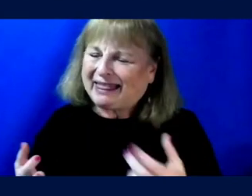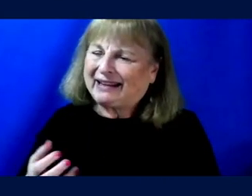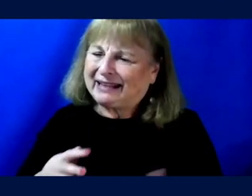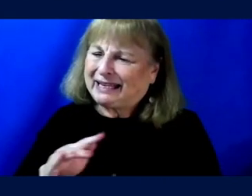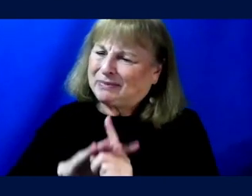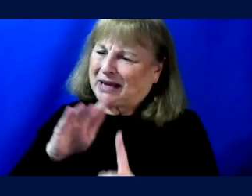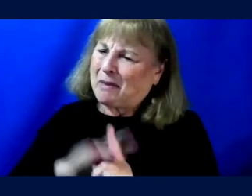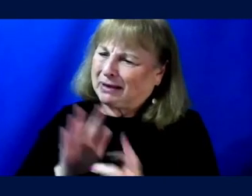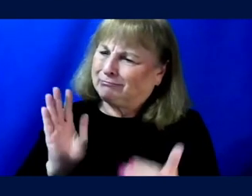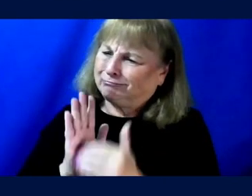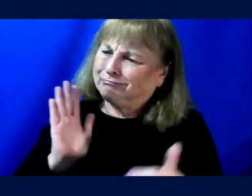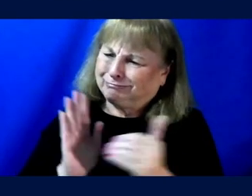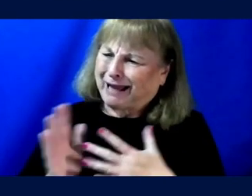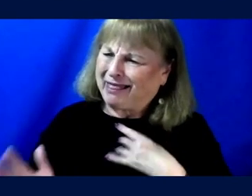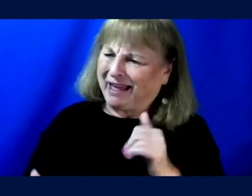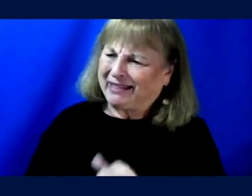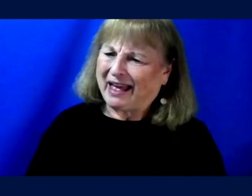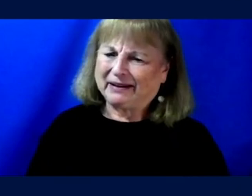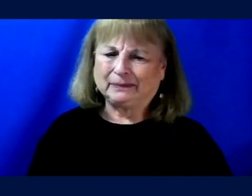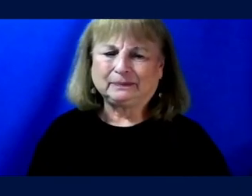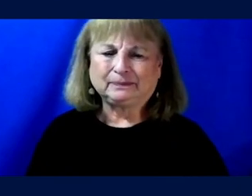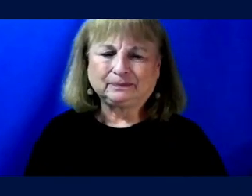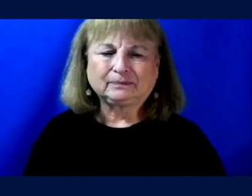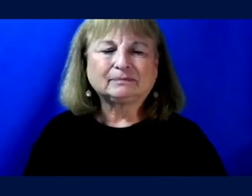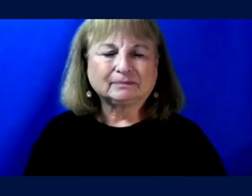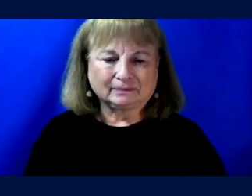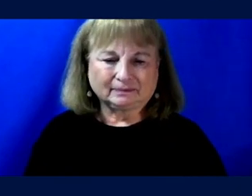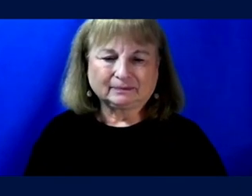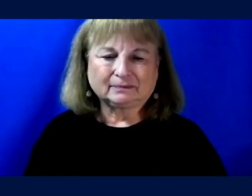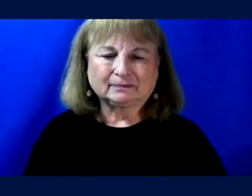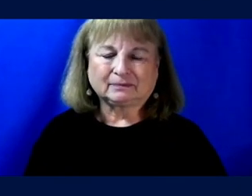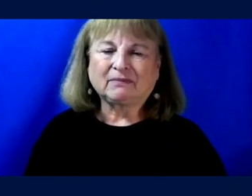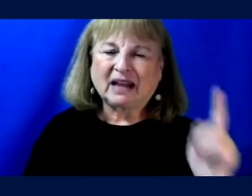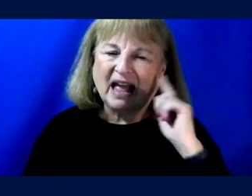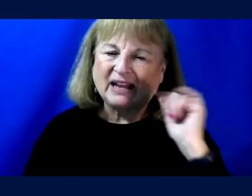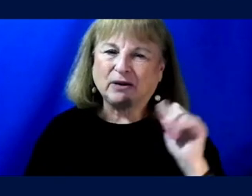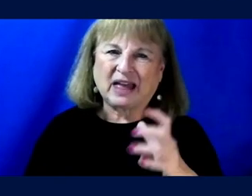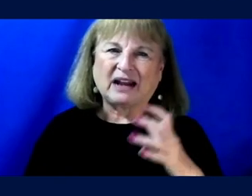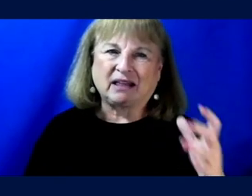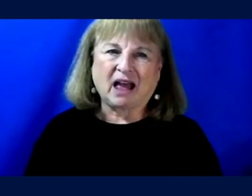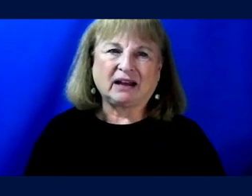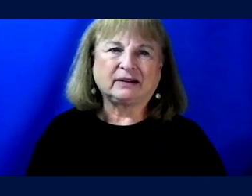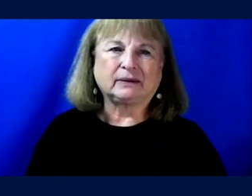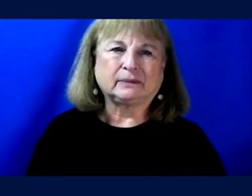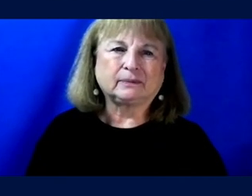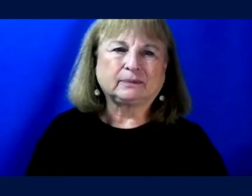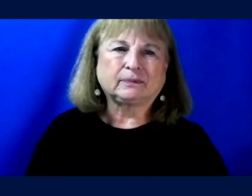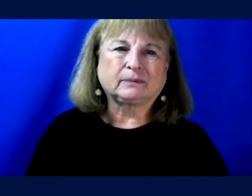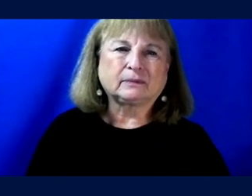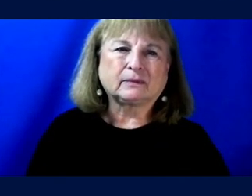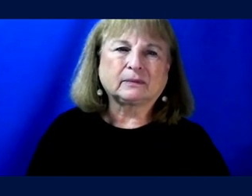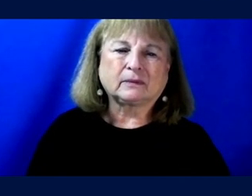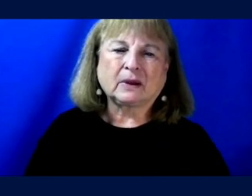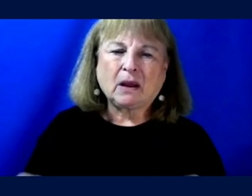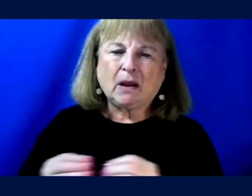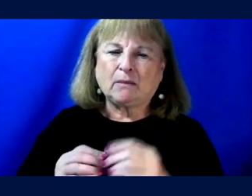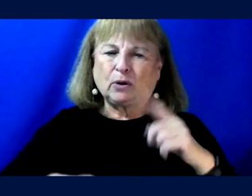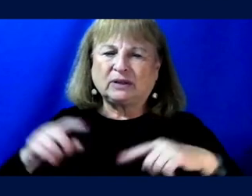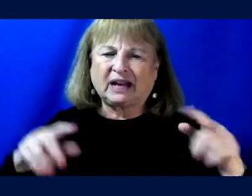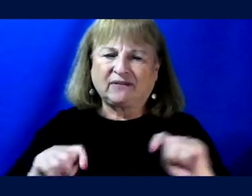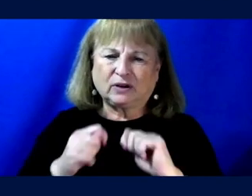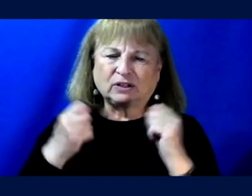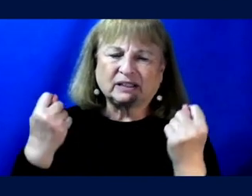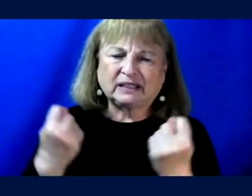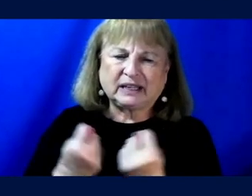that idea keeps coming around. Yeah. I hear, I hear that a lot in all sorts of innovation spaces, right? Uh, more diverse teams build better